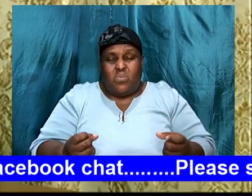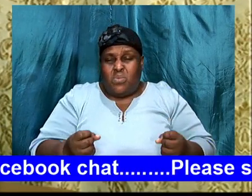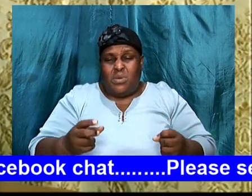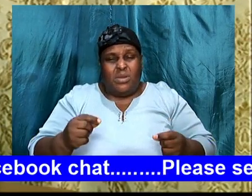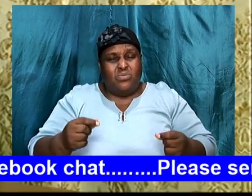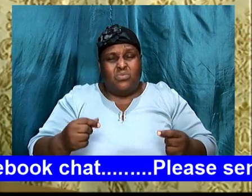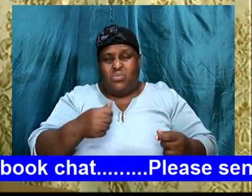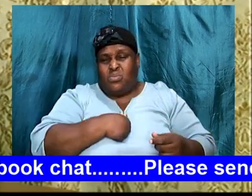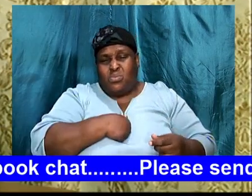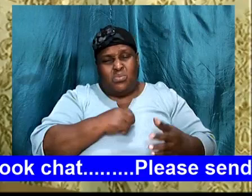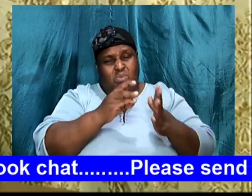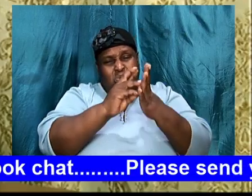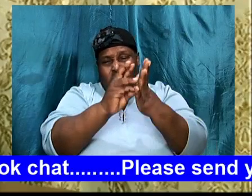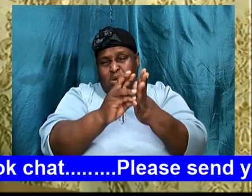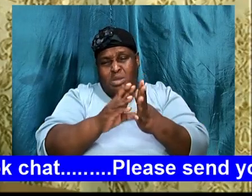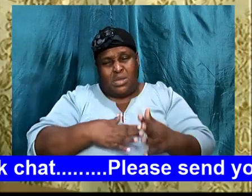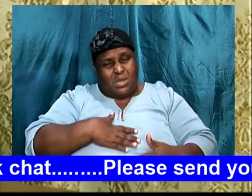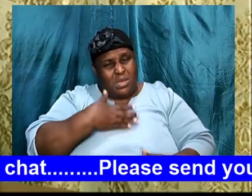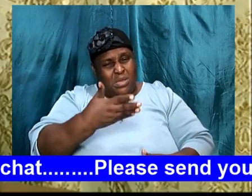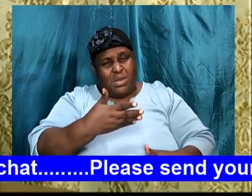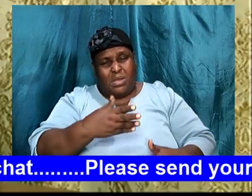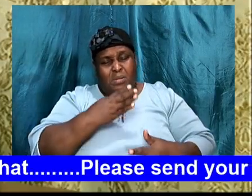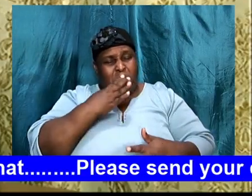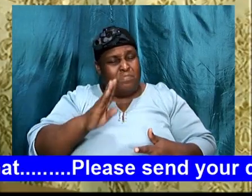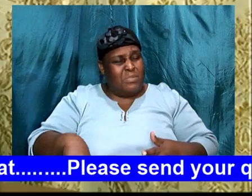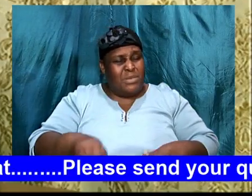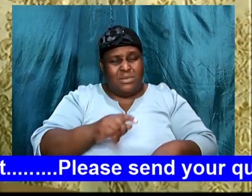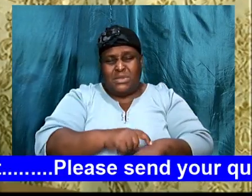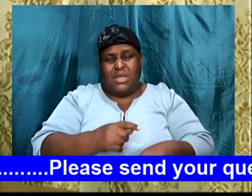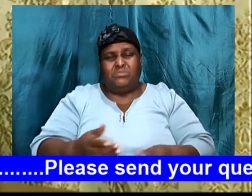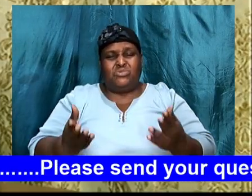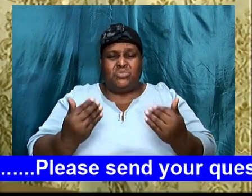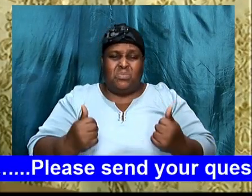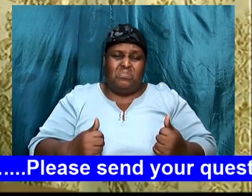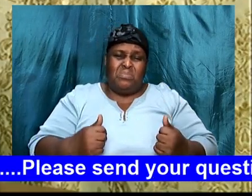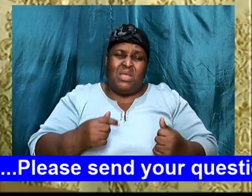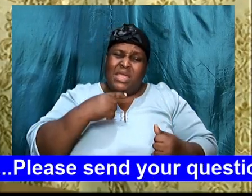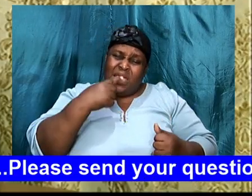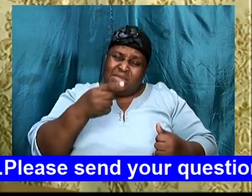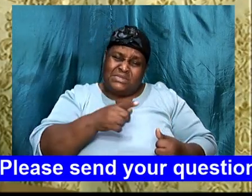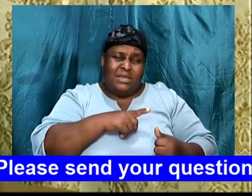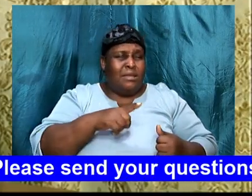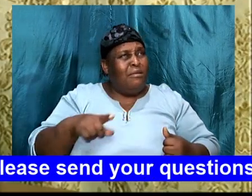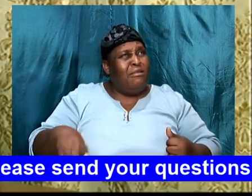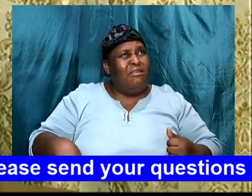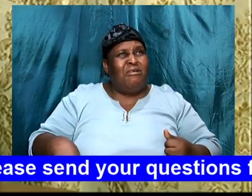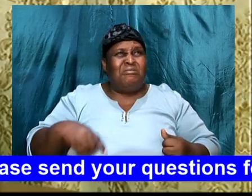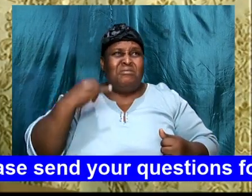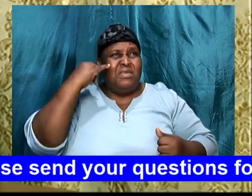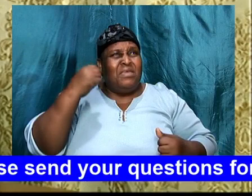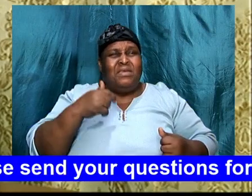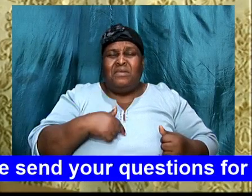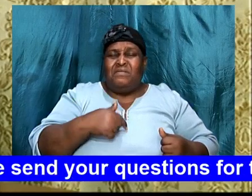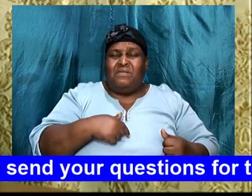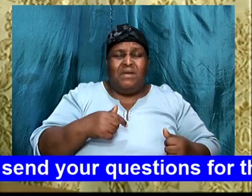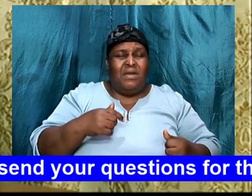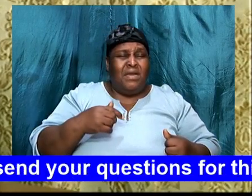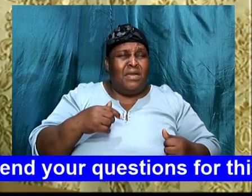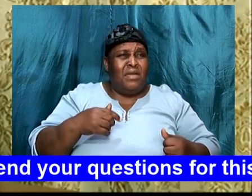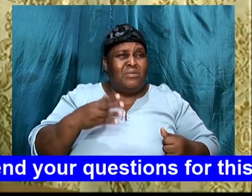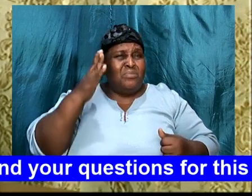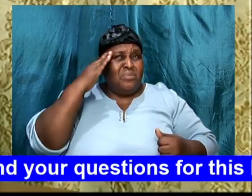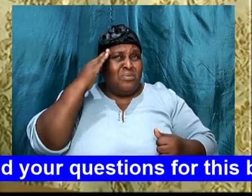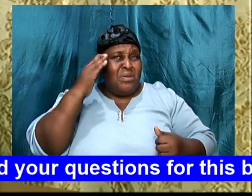And then, bad times come. And I said, Lord, if I knew I would have followed